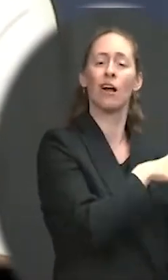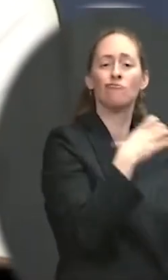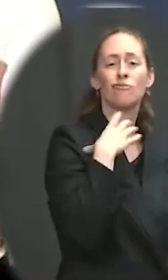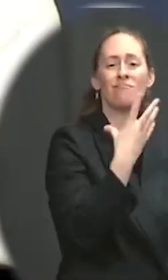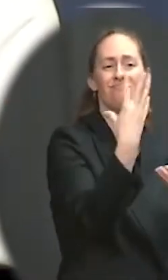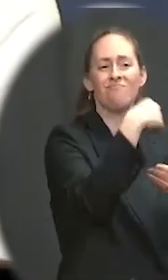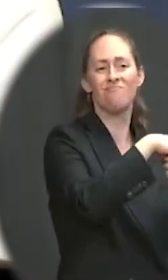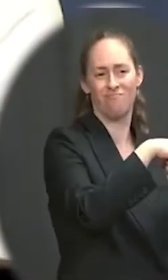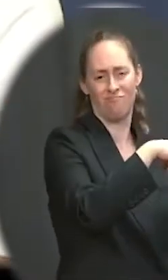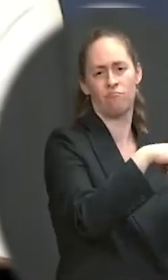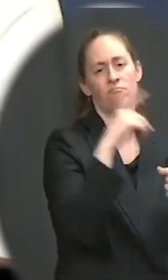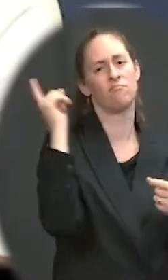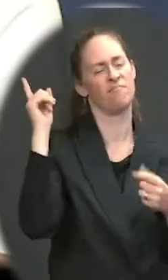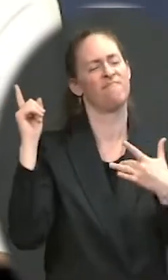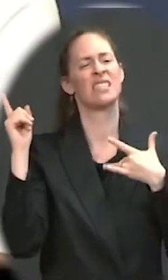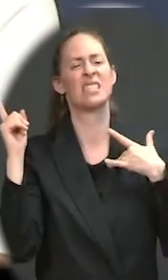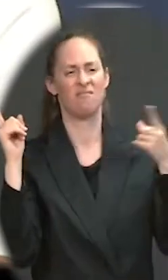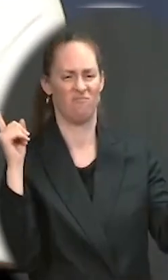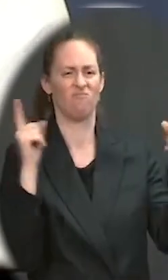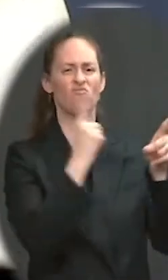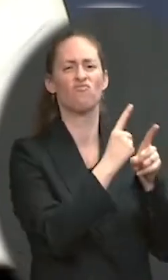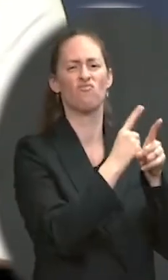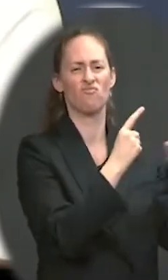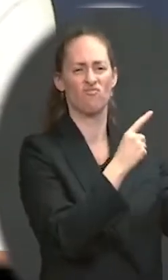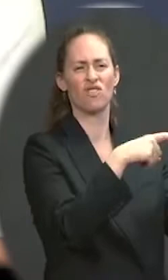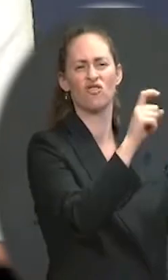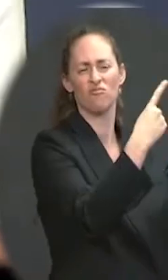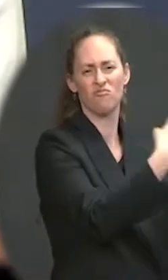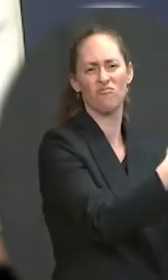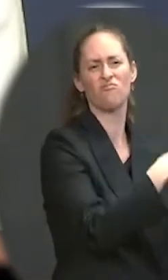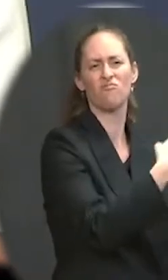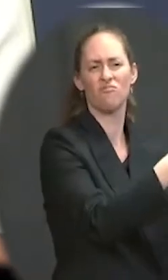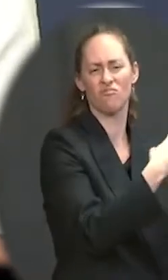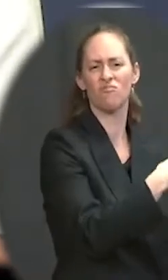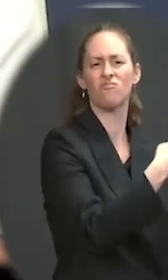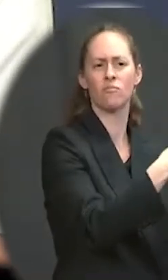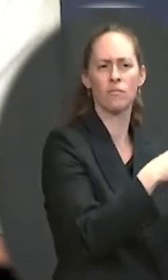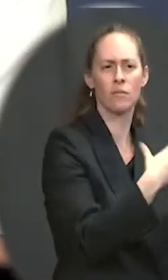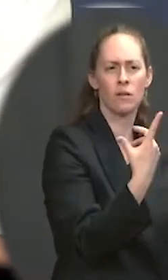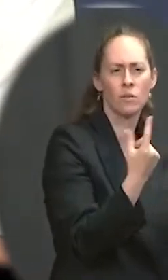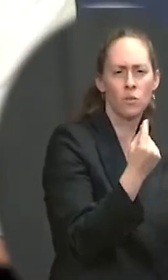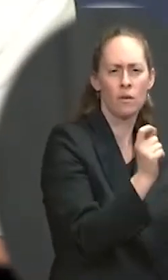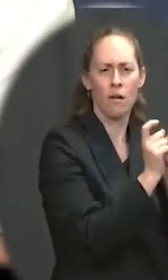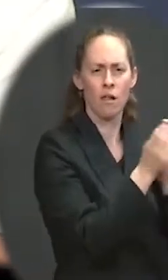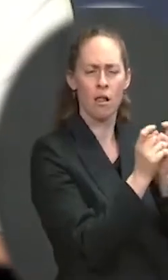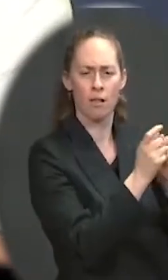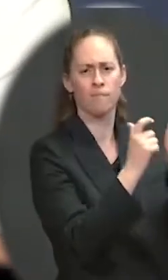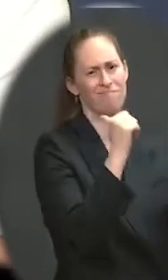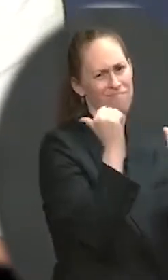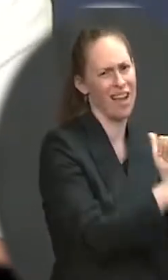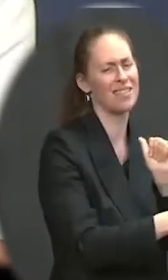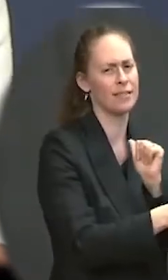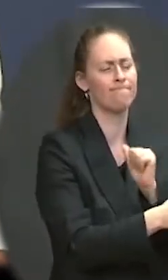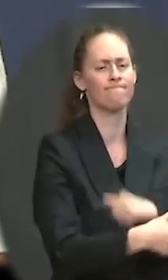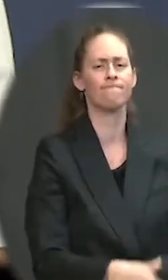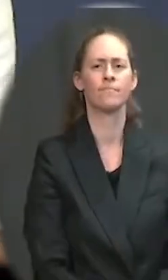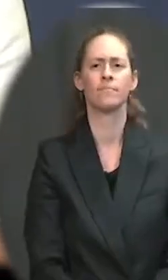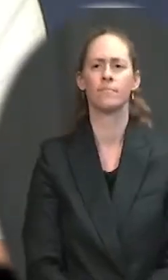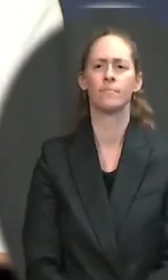them to be. And we will continue to use opportunities to call for this moving forward. Go ahead, Kristen.